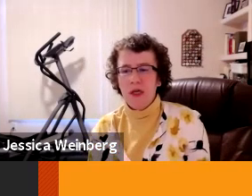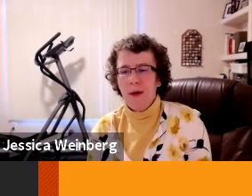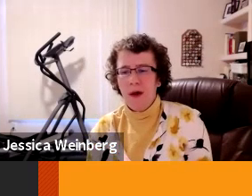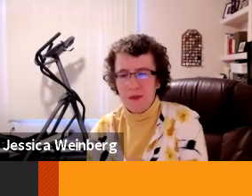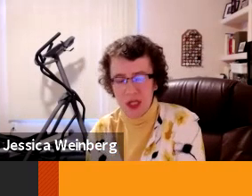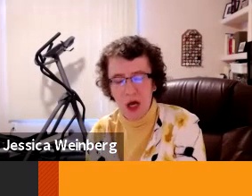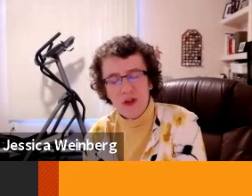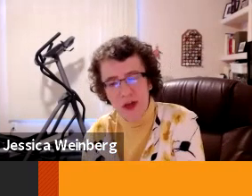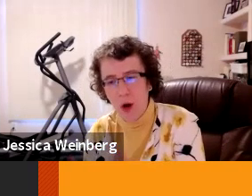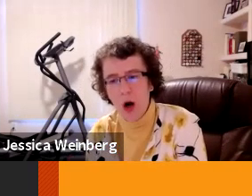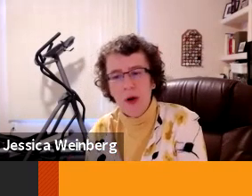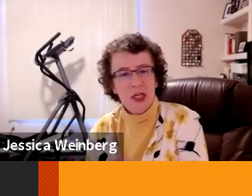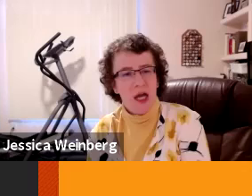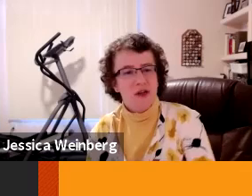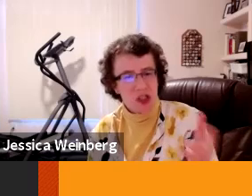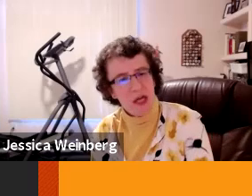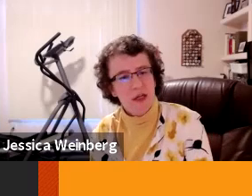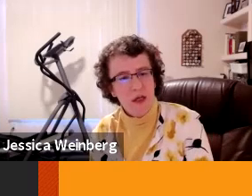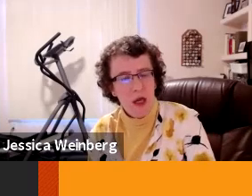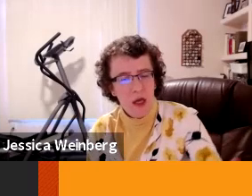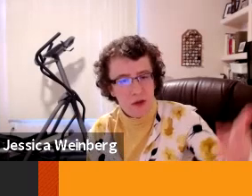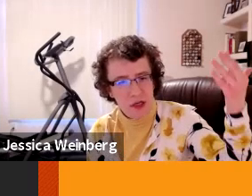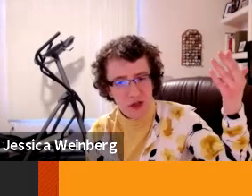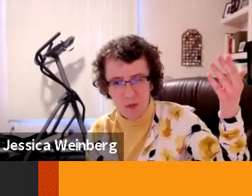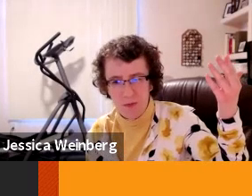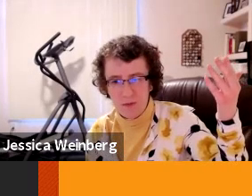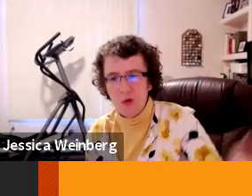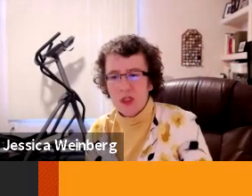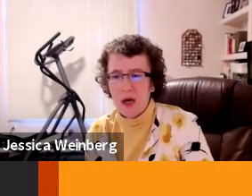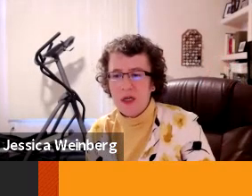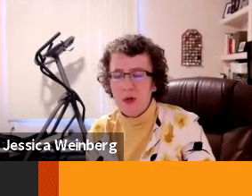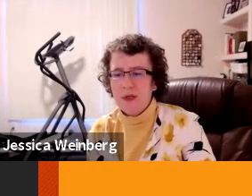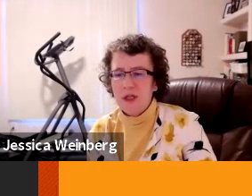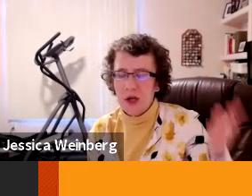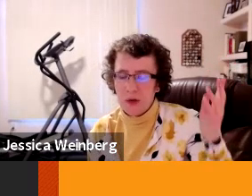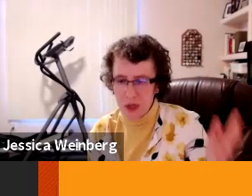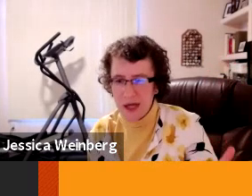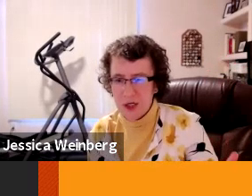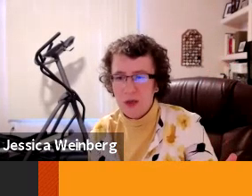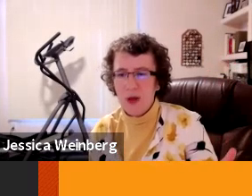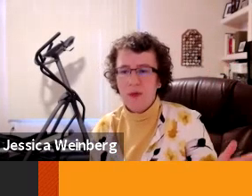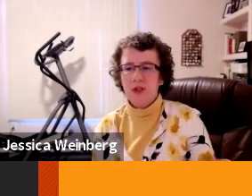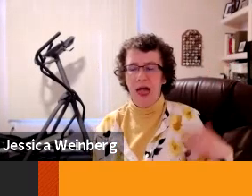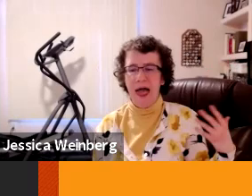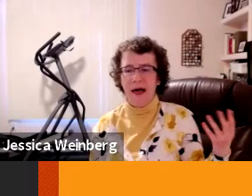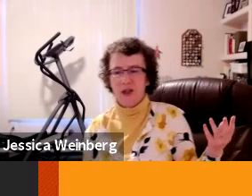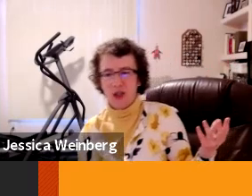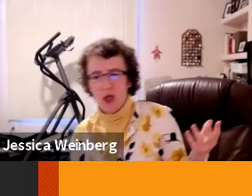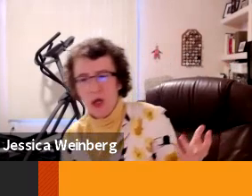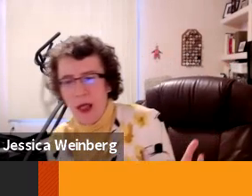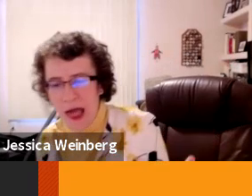community themselves they always kind of cited these lucas county communities that are not total members